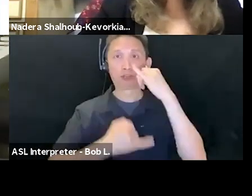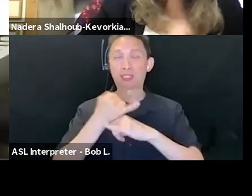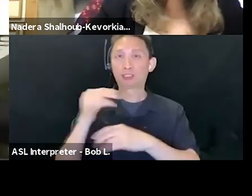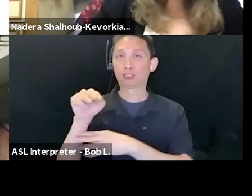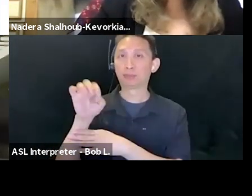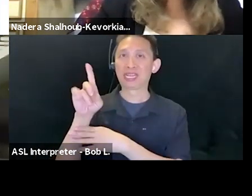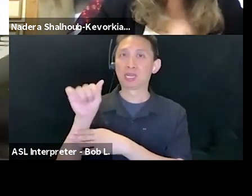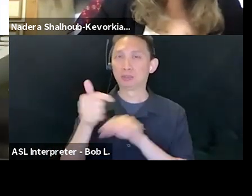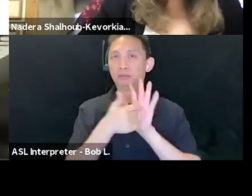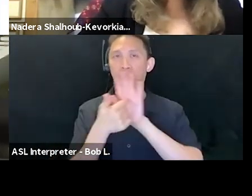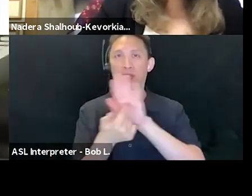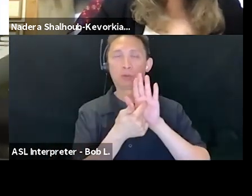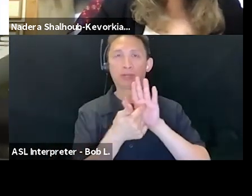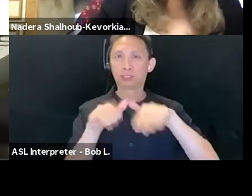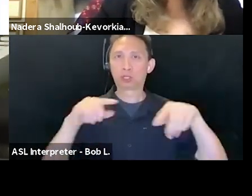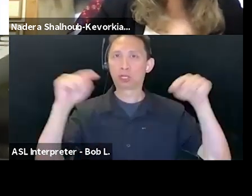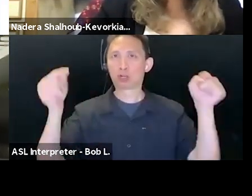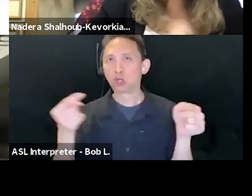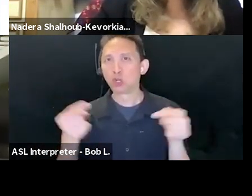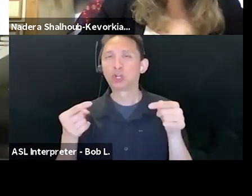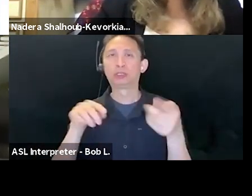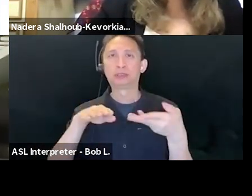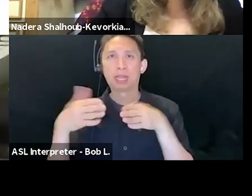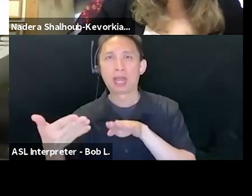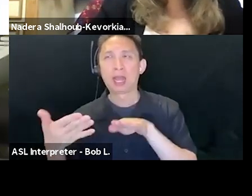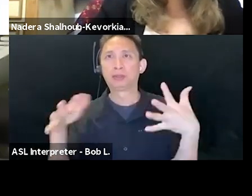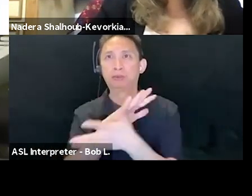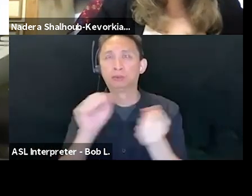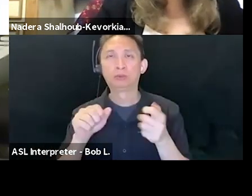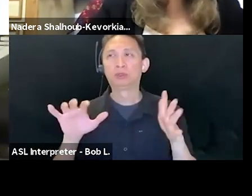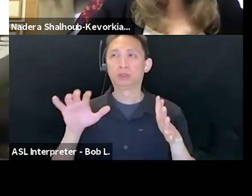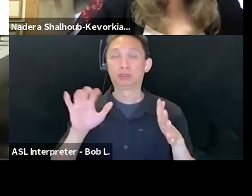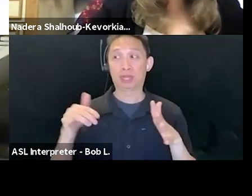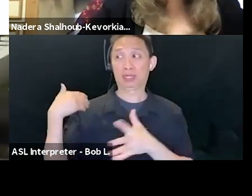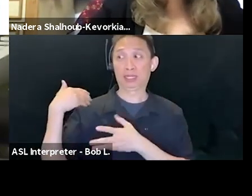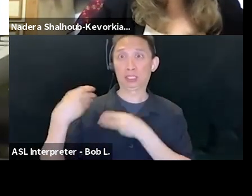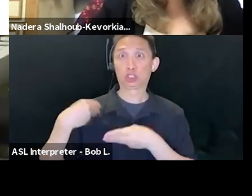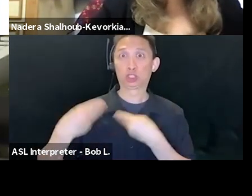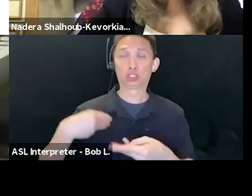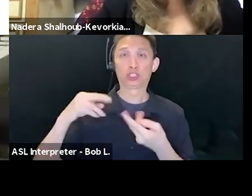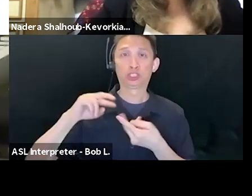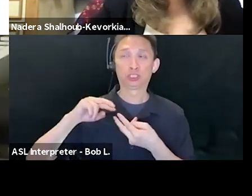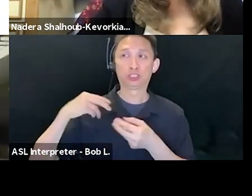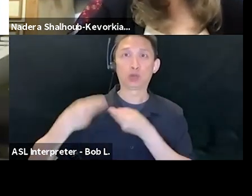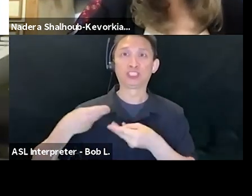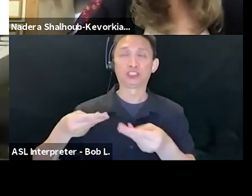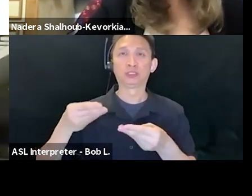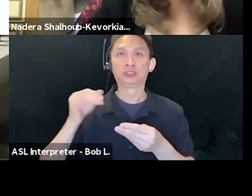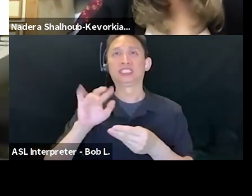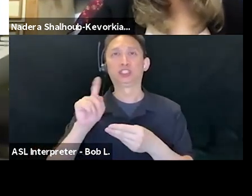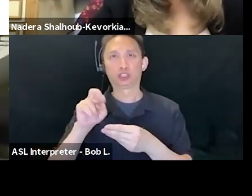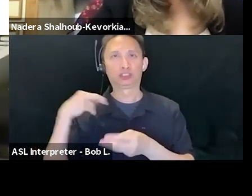to children and the consideration of the intergenerational impact of trauma, if you could speak to that. Um,